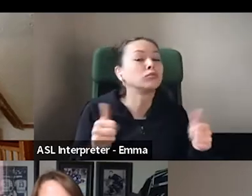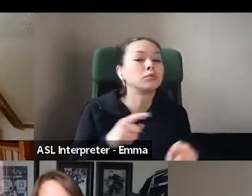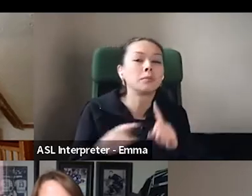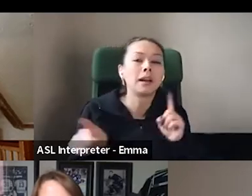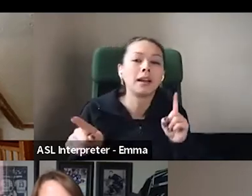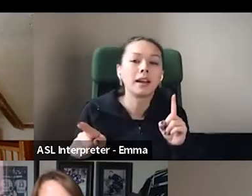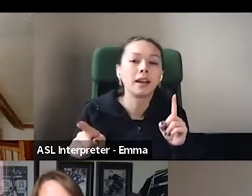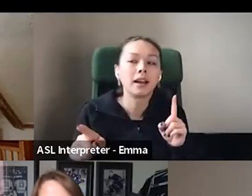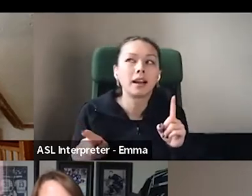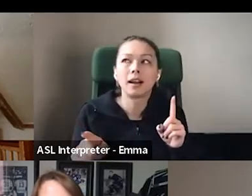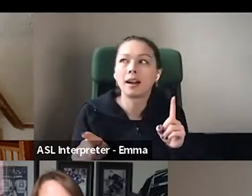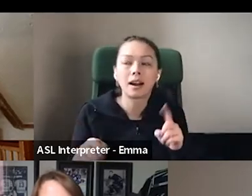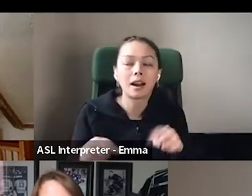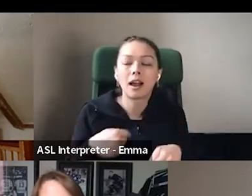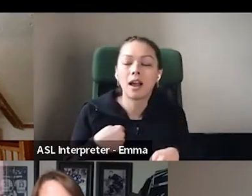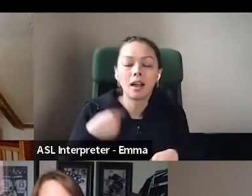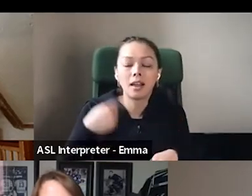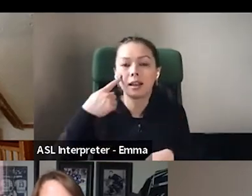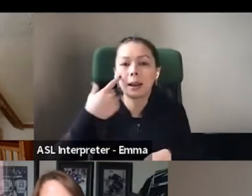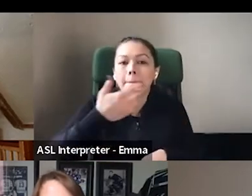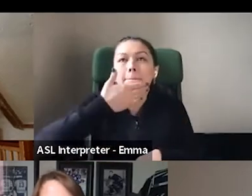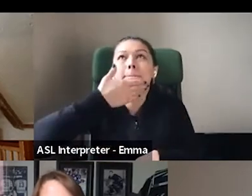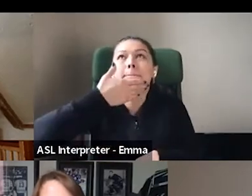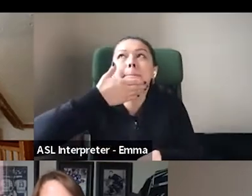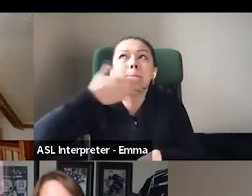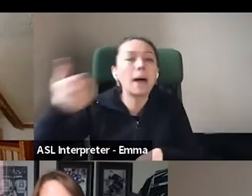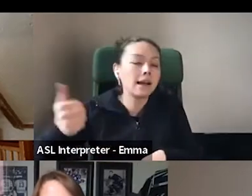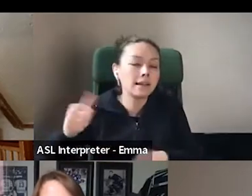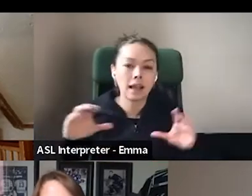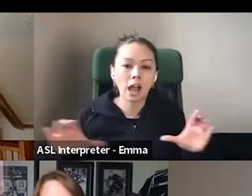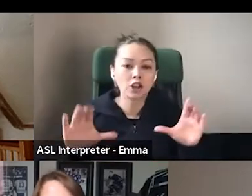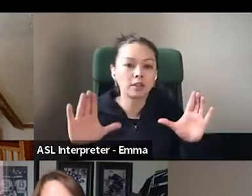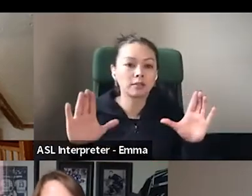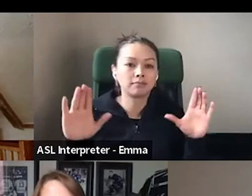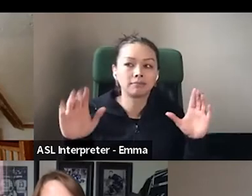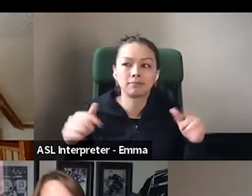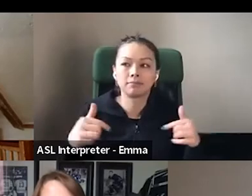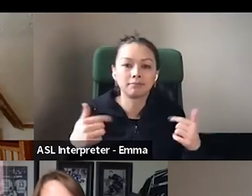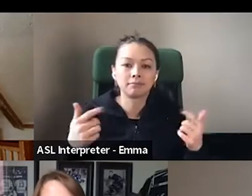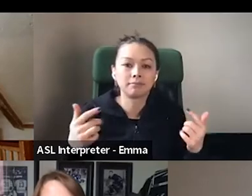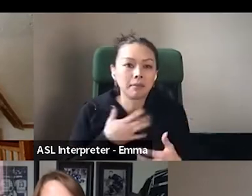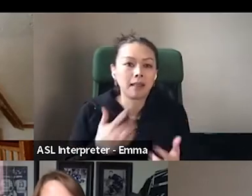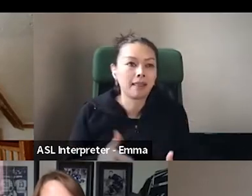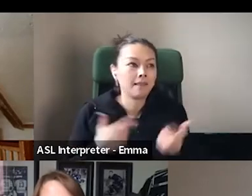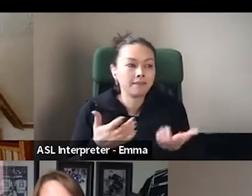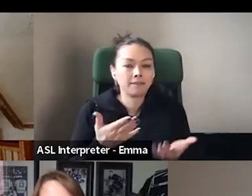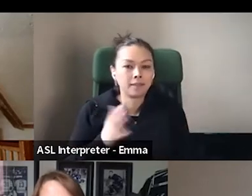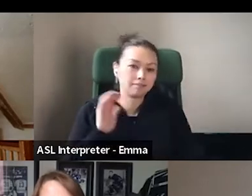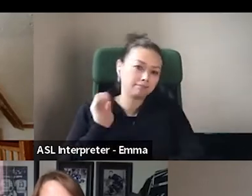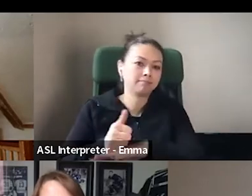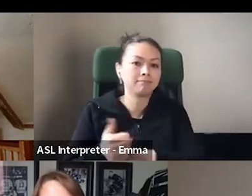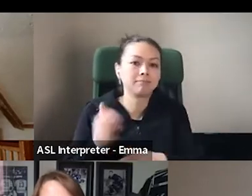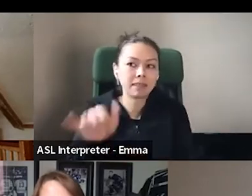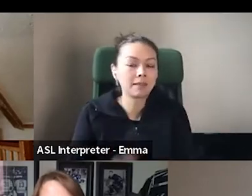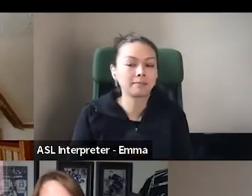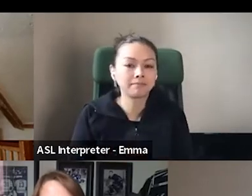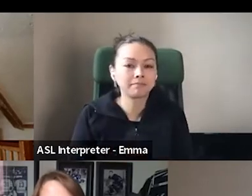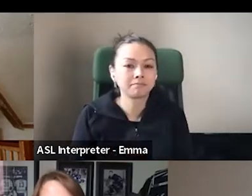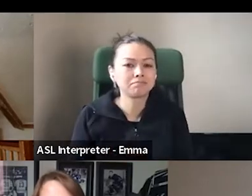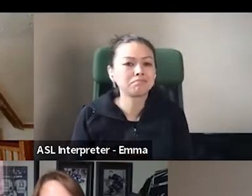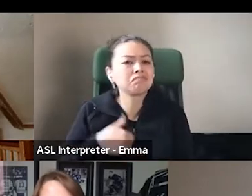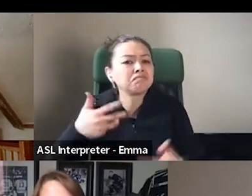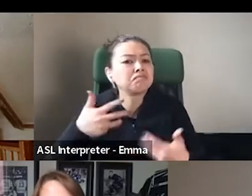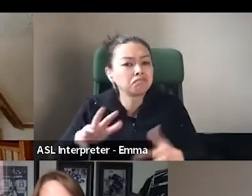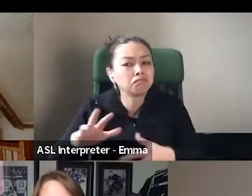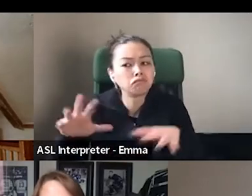was going to be. like, you know, I have had a business before and, um, I, and it was fine,